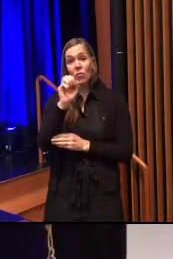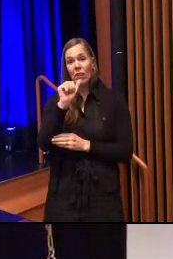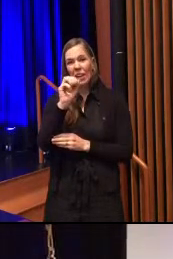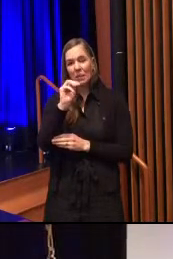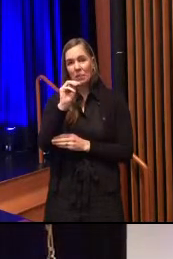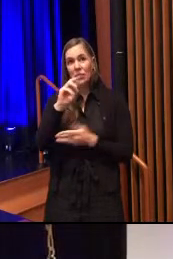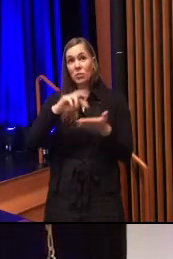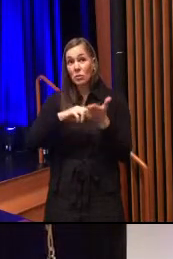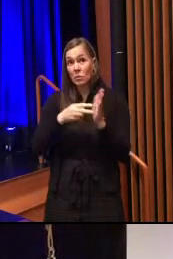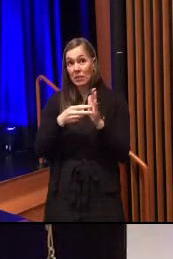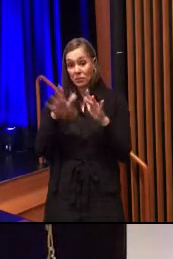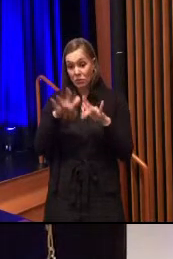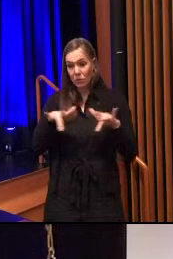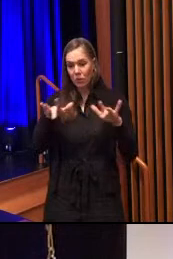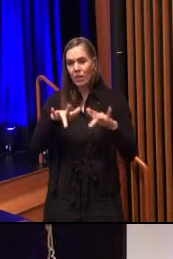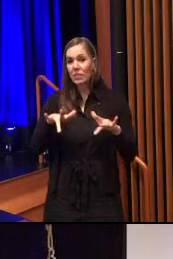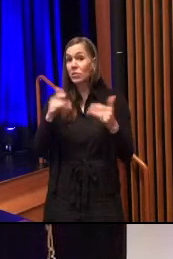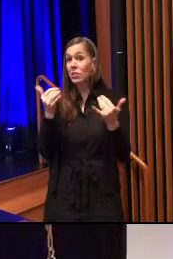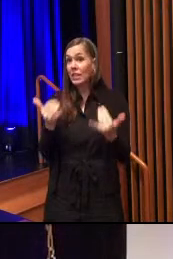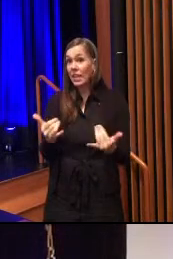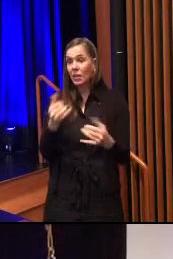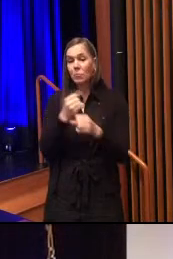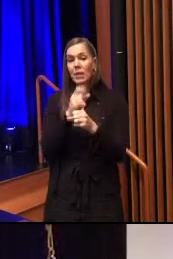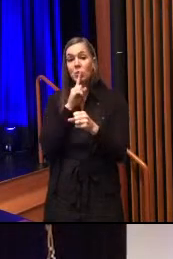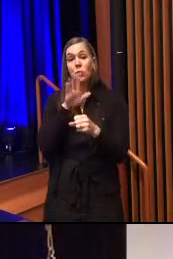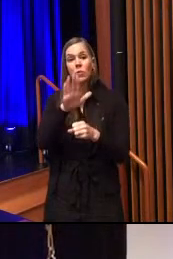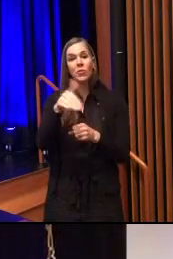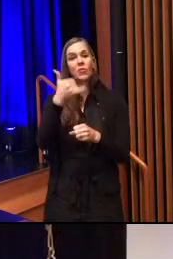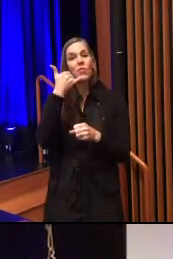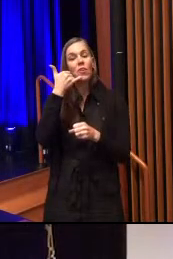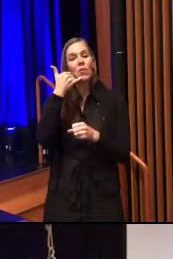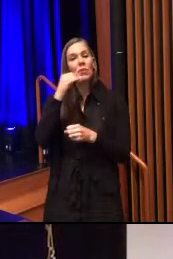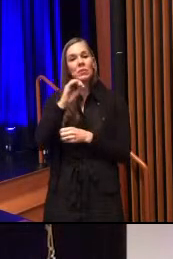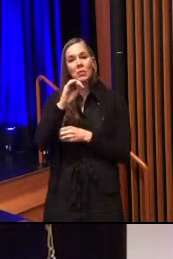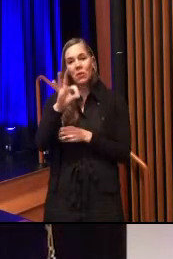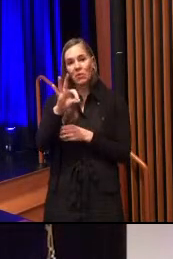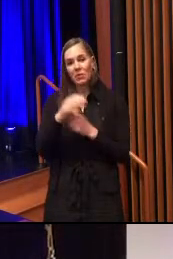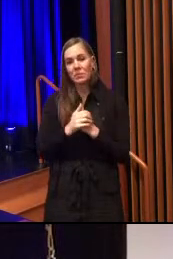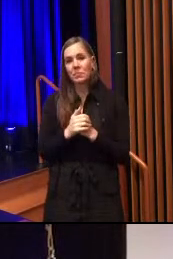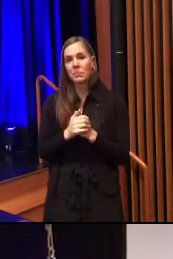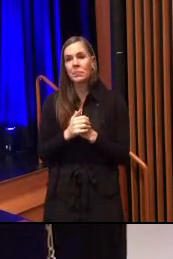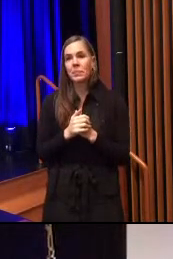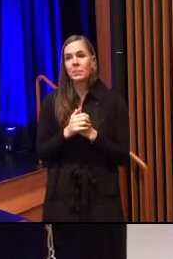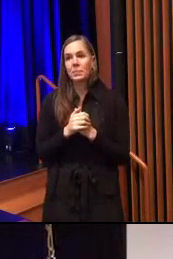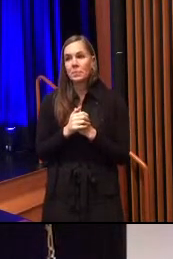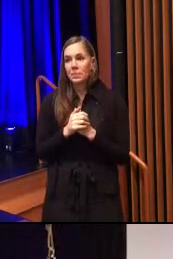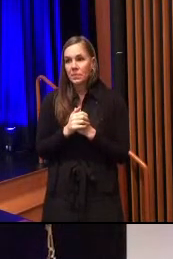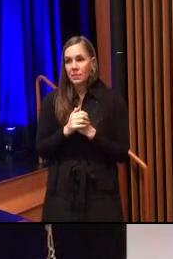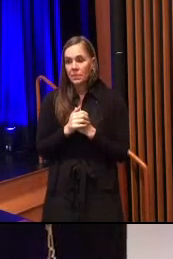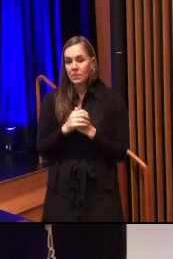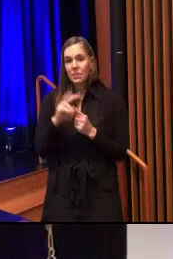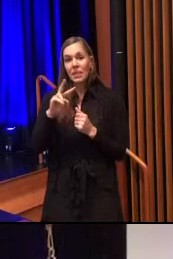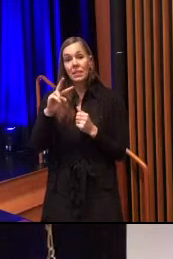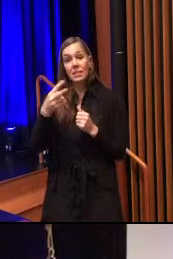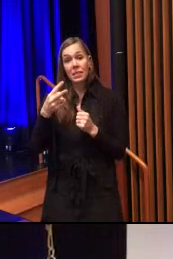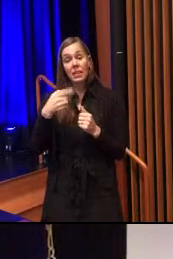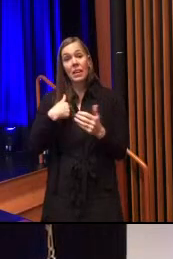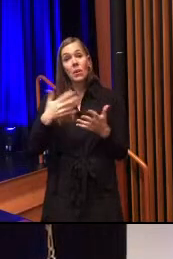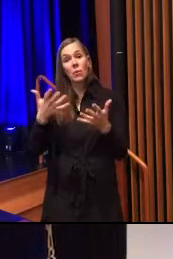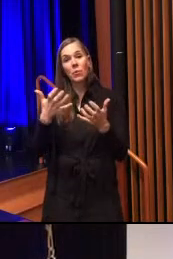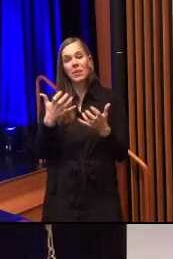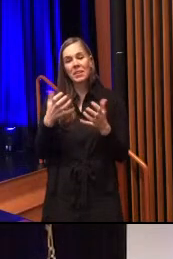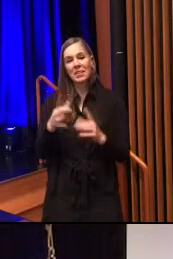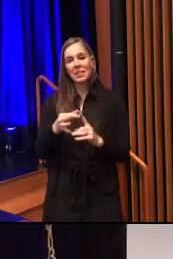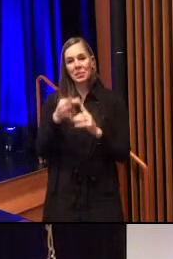please take a moment to silence your cell phones and then I just want to give some